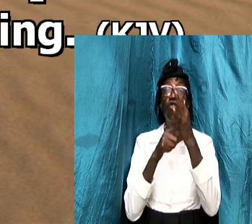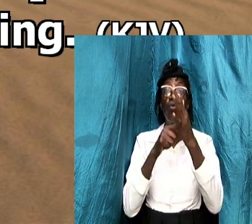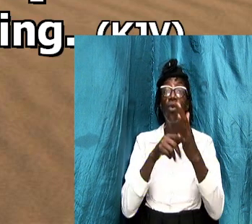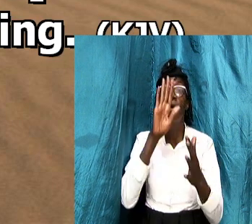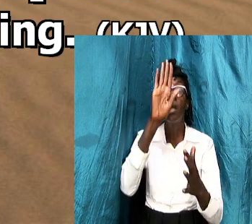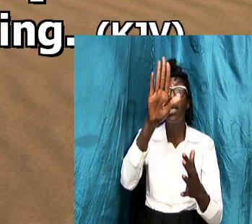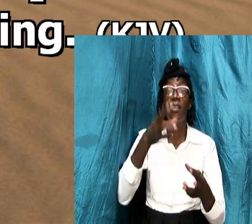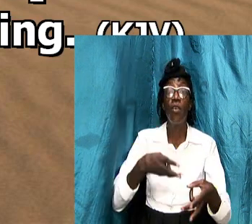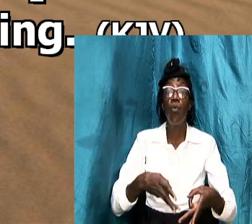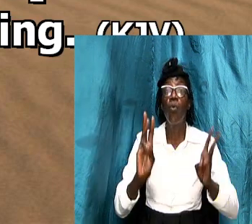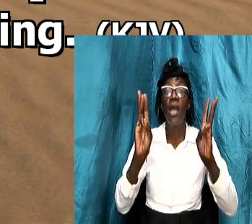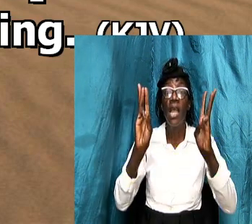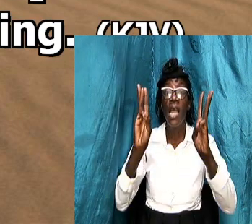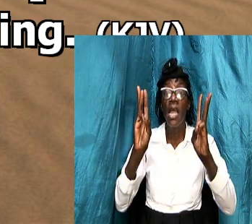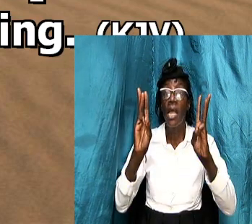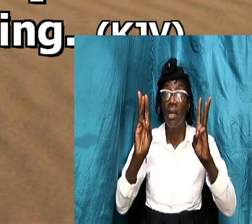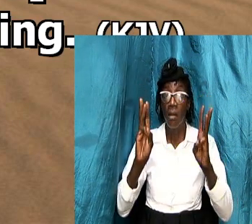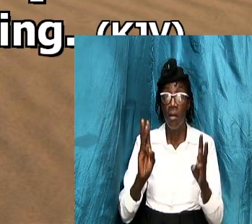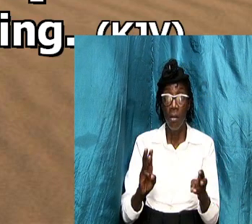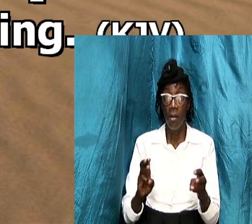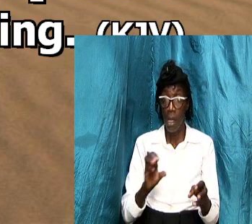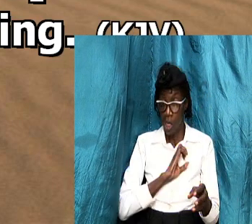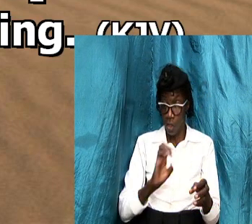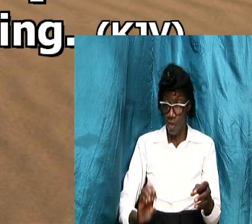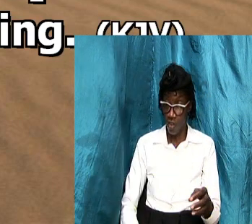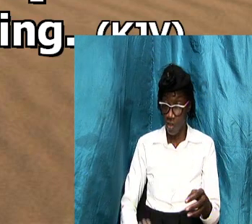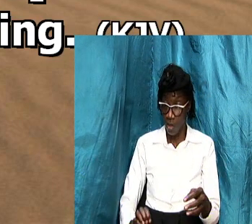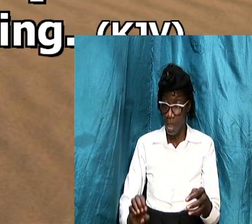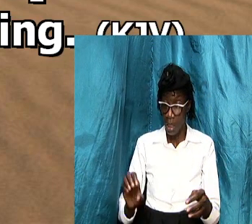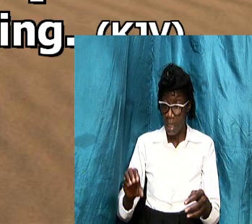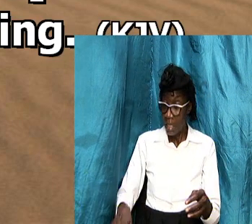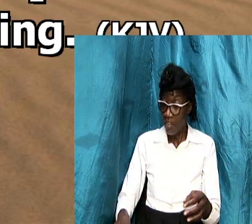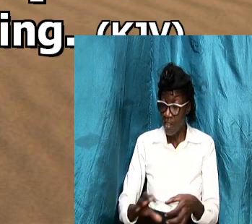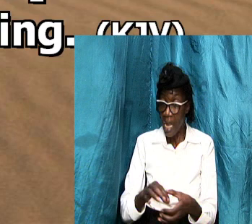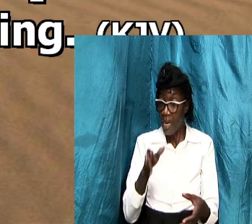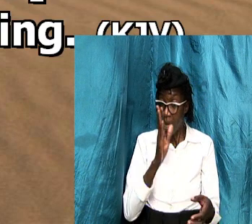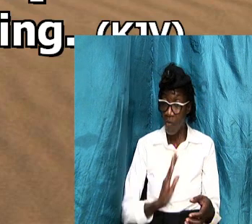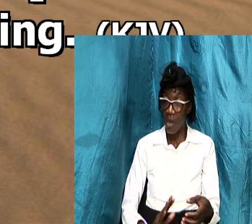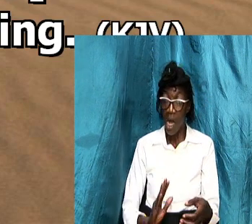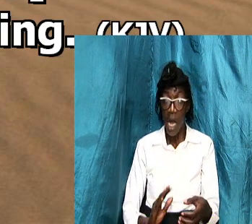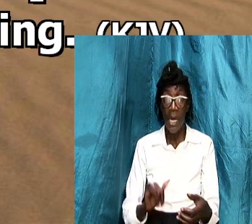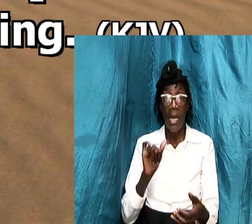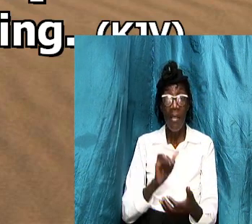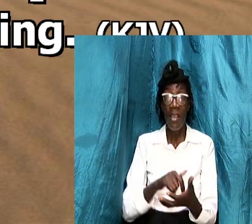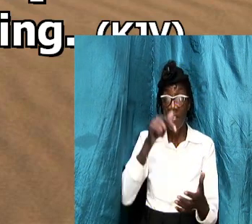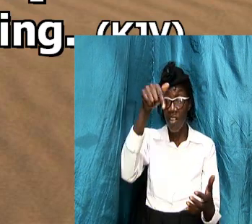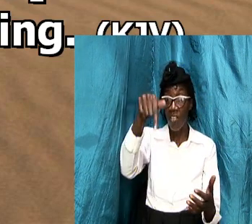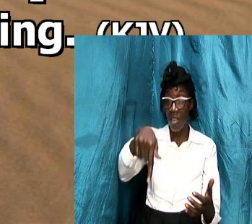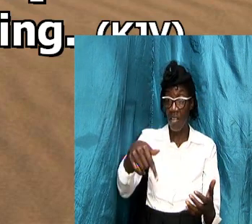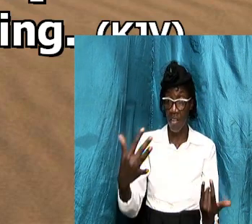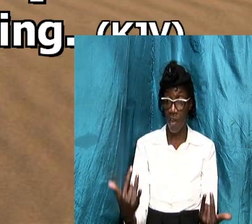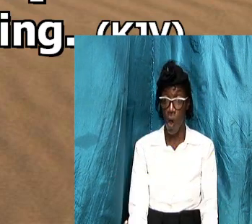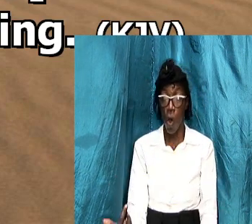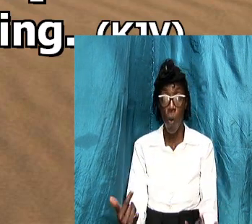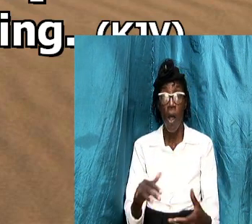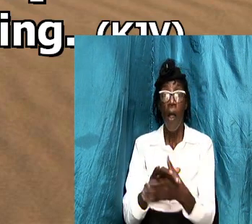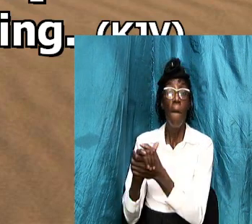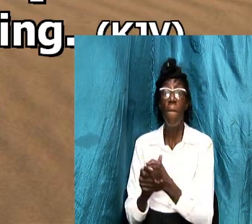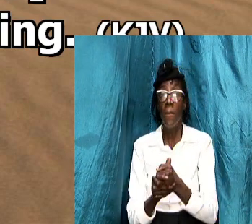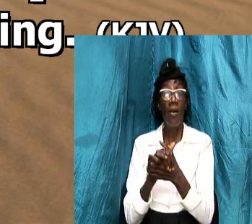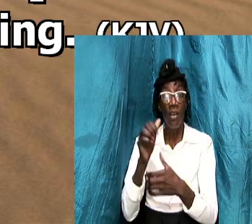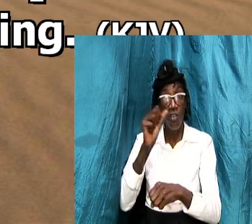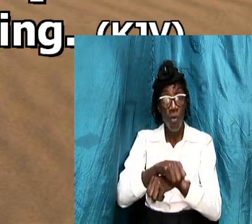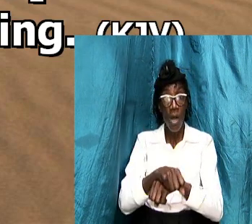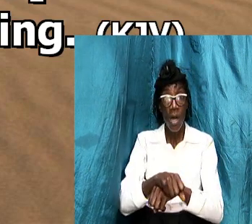upon you child of god that this is how marriages work it is the bible that is the authority